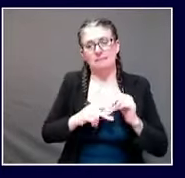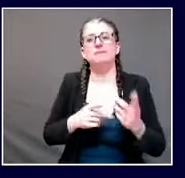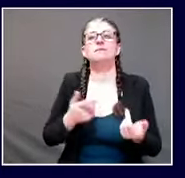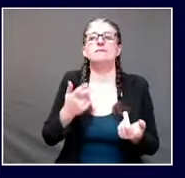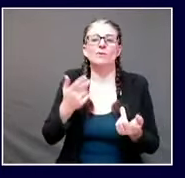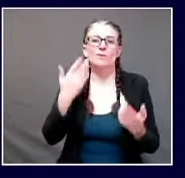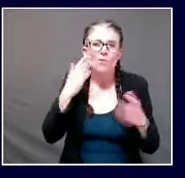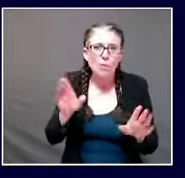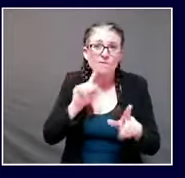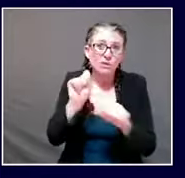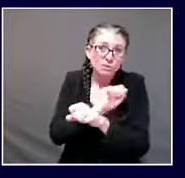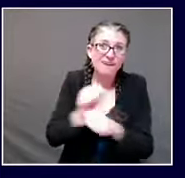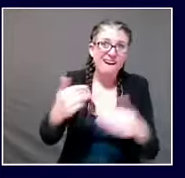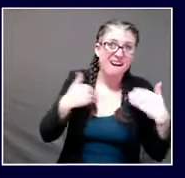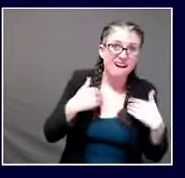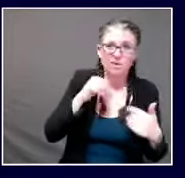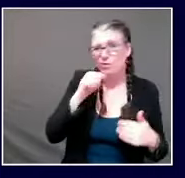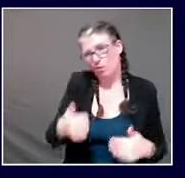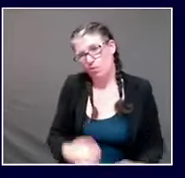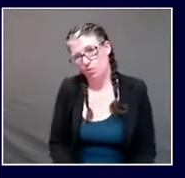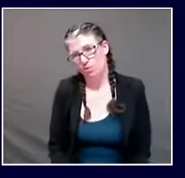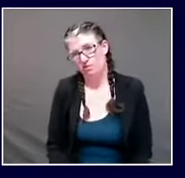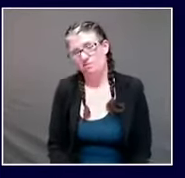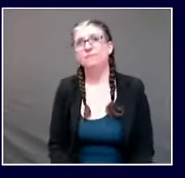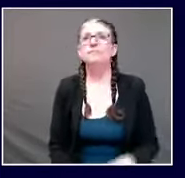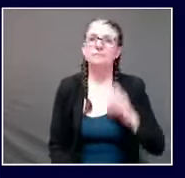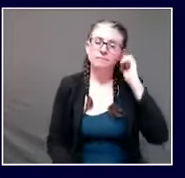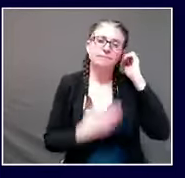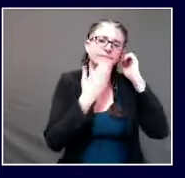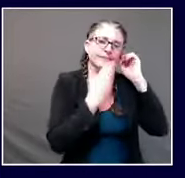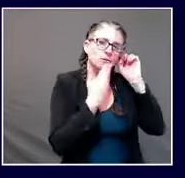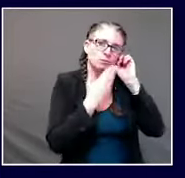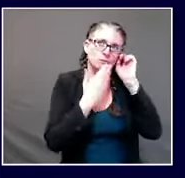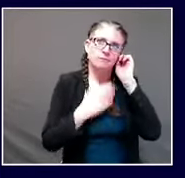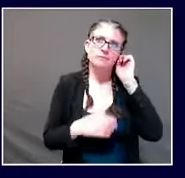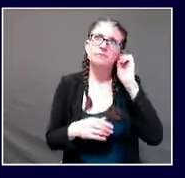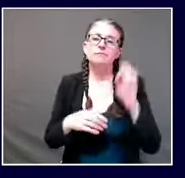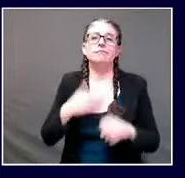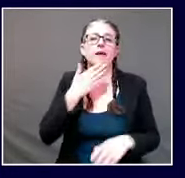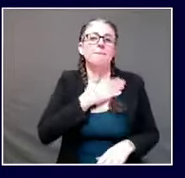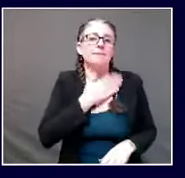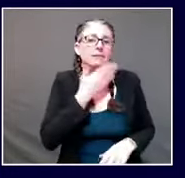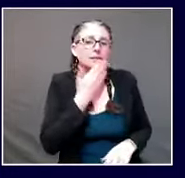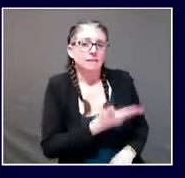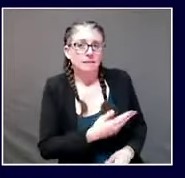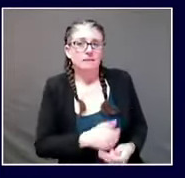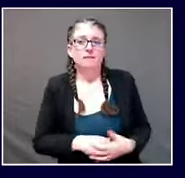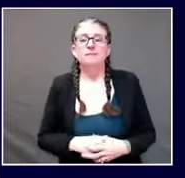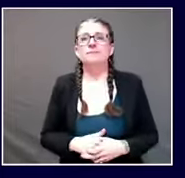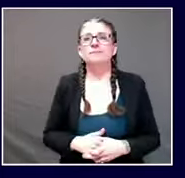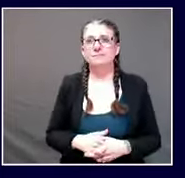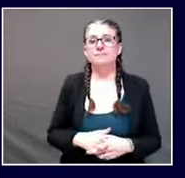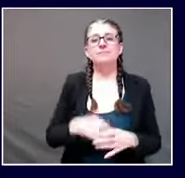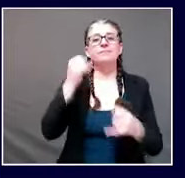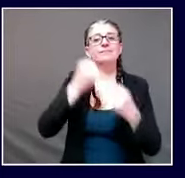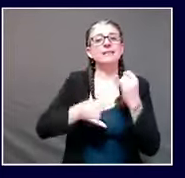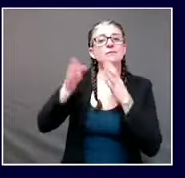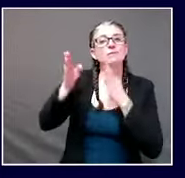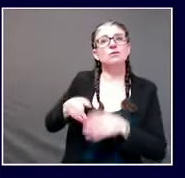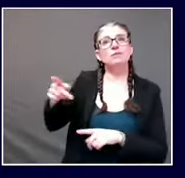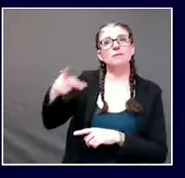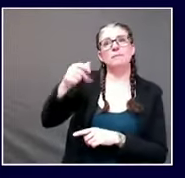thank you very much and happy thanksgiving to everybody um so i have two questions one is